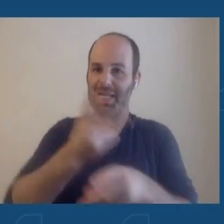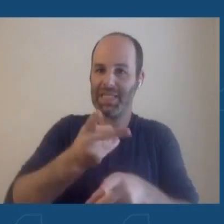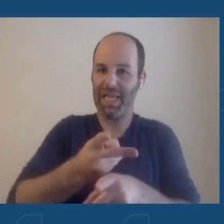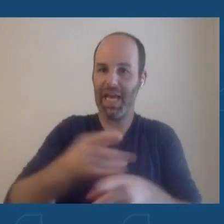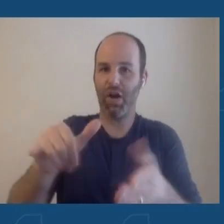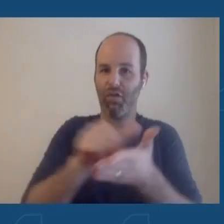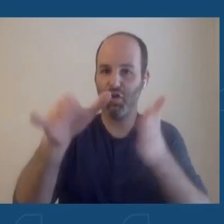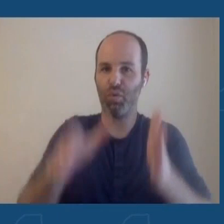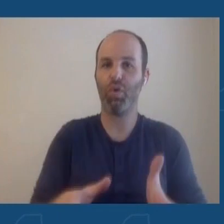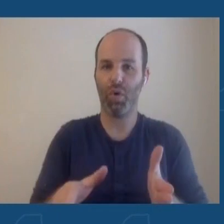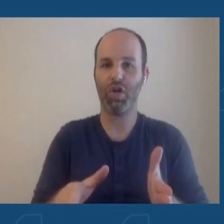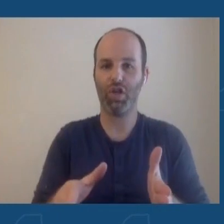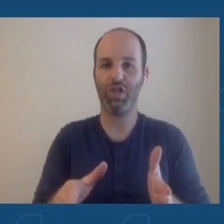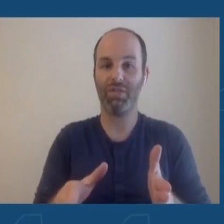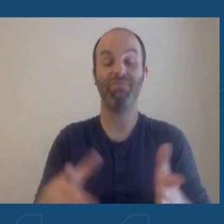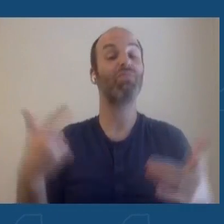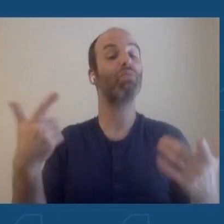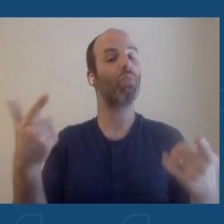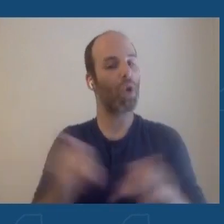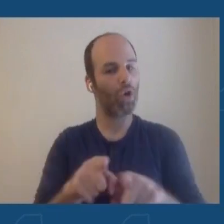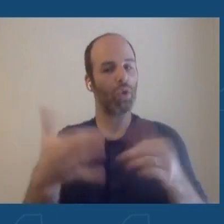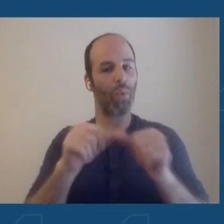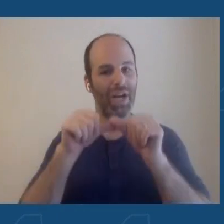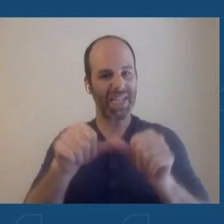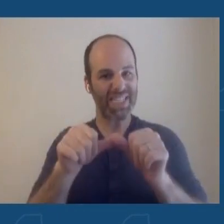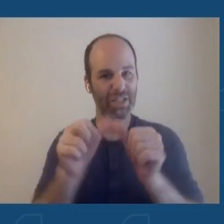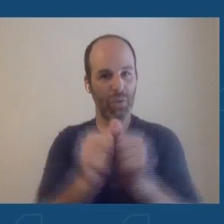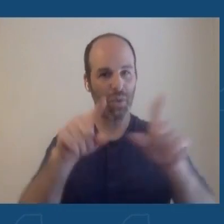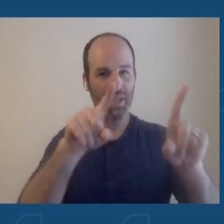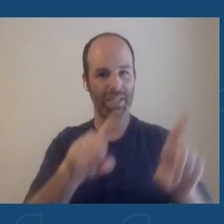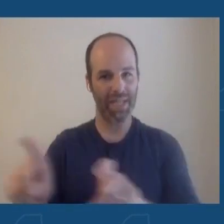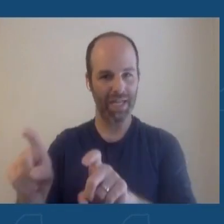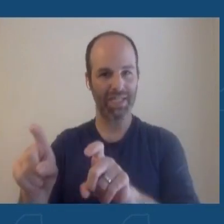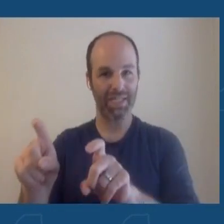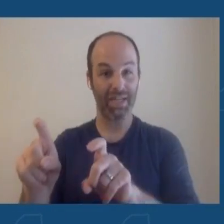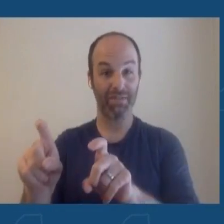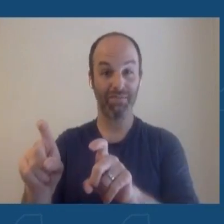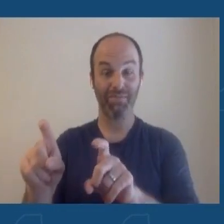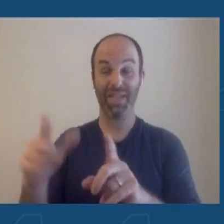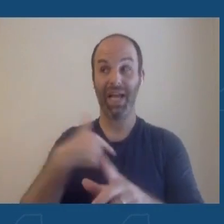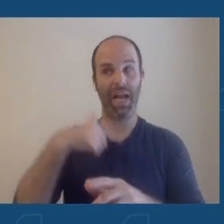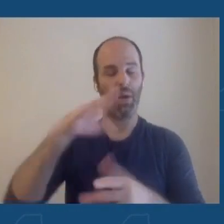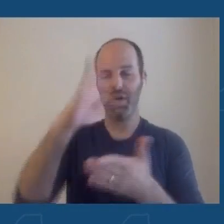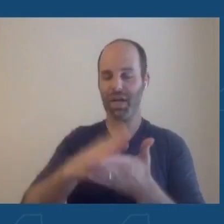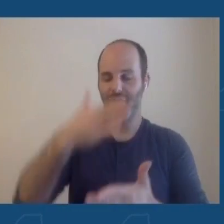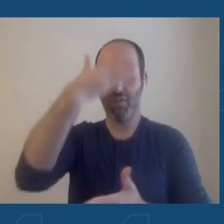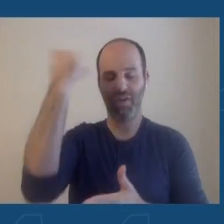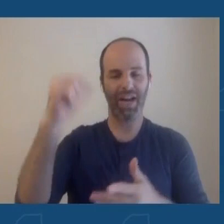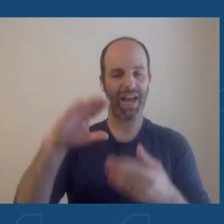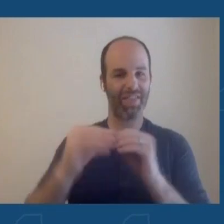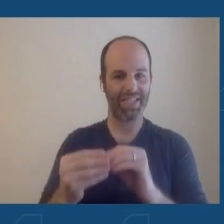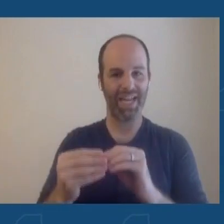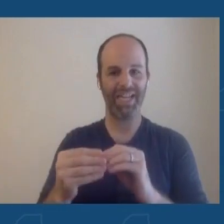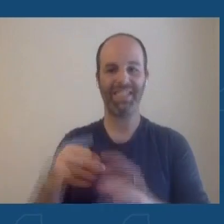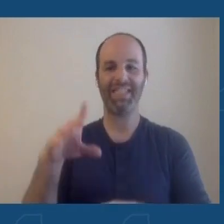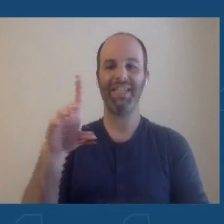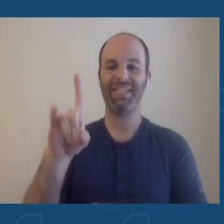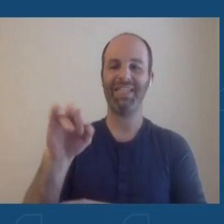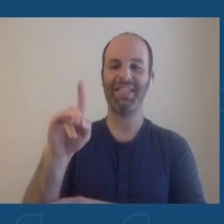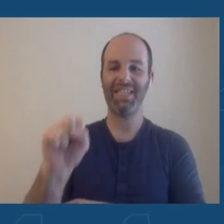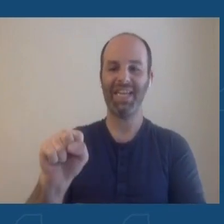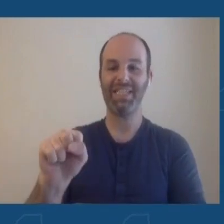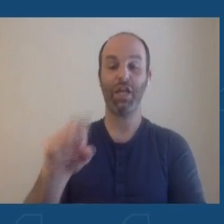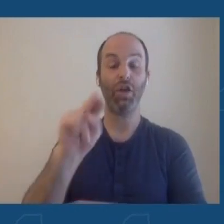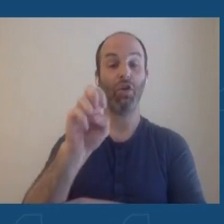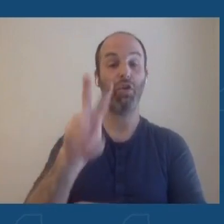continue with the testing. And what we did, and I'll never forget these dates because it was November 26, because we're doing